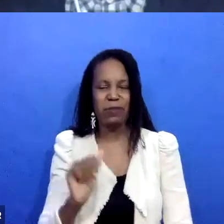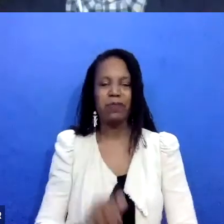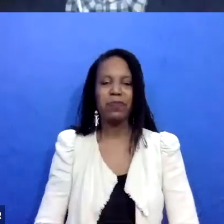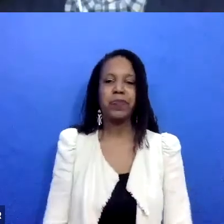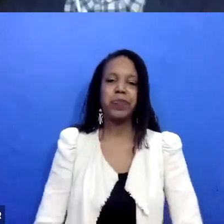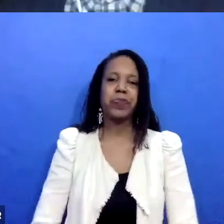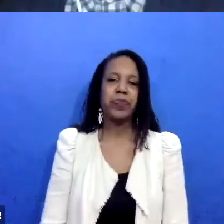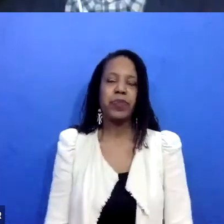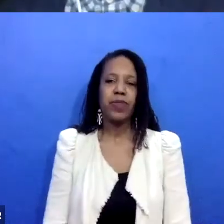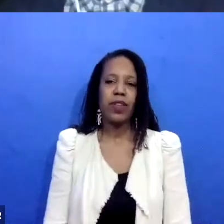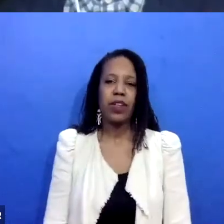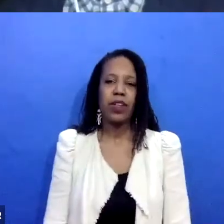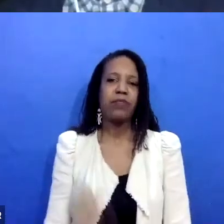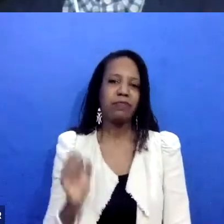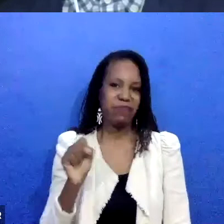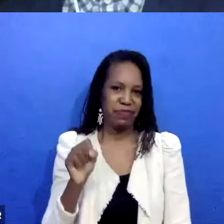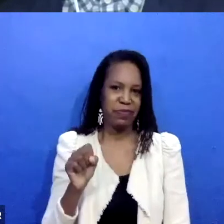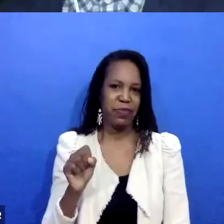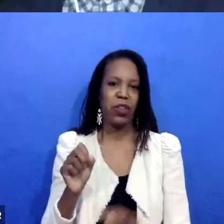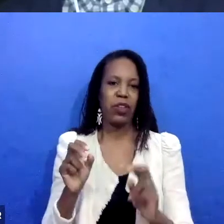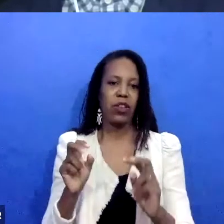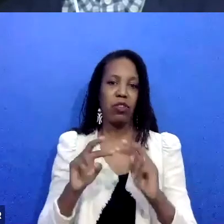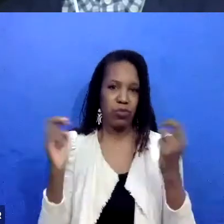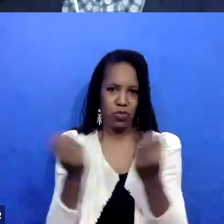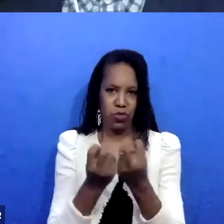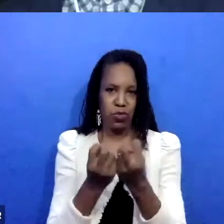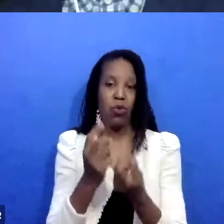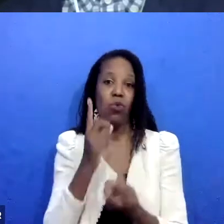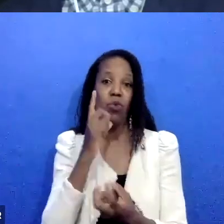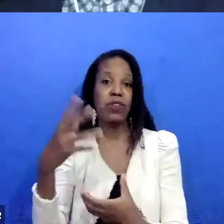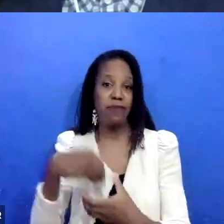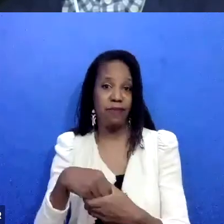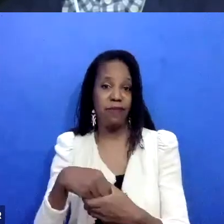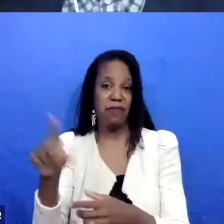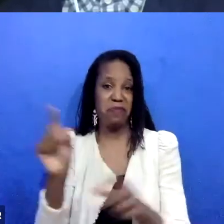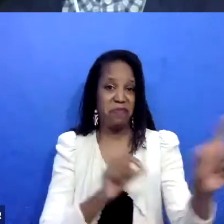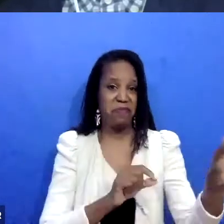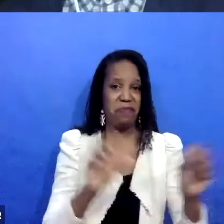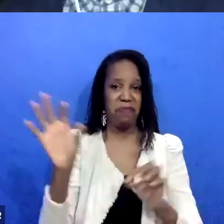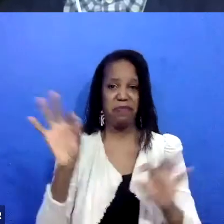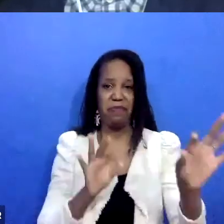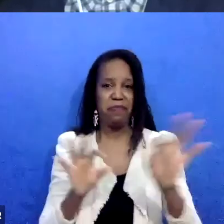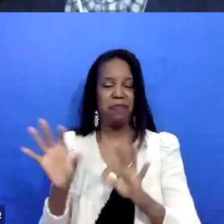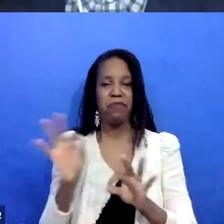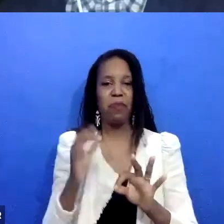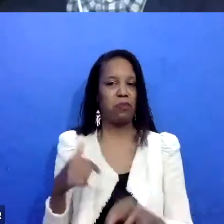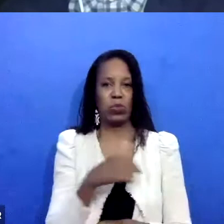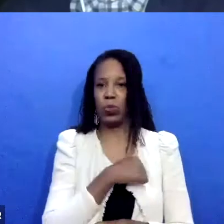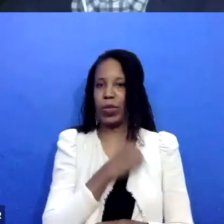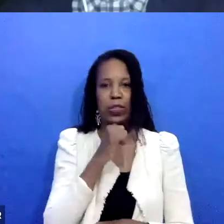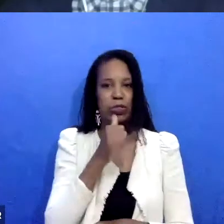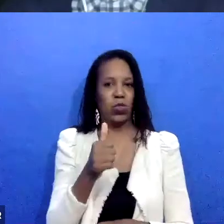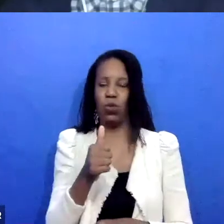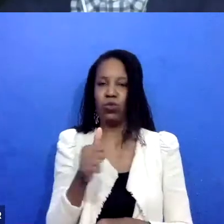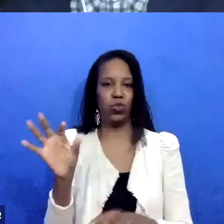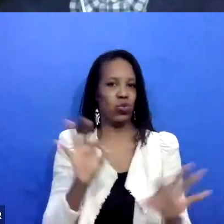themselves, like who is in it, we don't, we don't choose. So it's really important, um, in this, uh, approach that we're